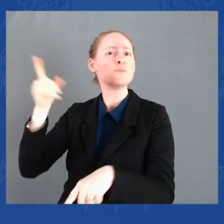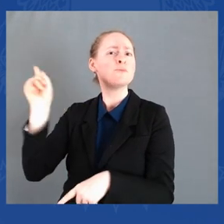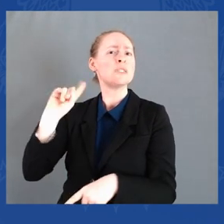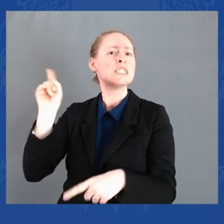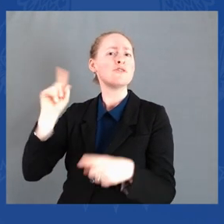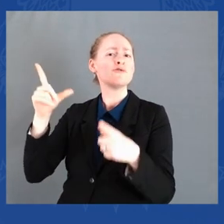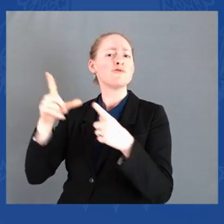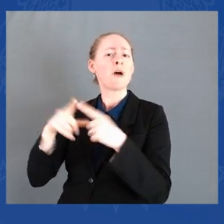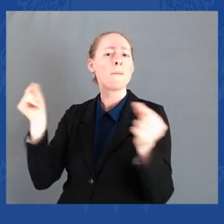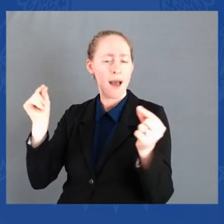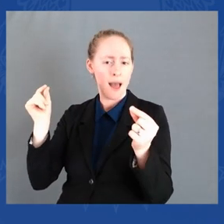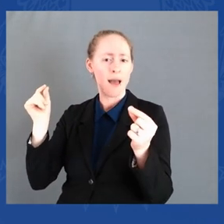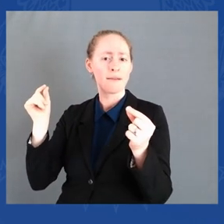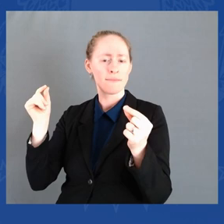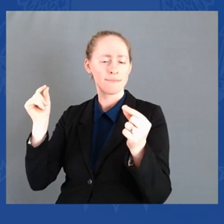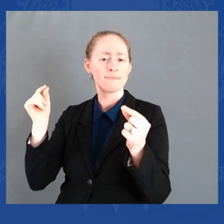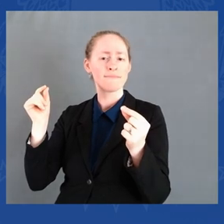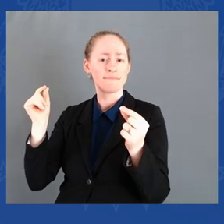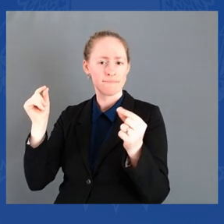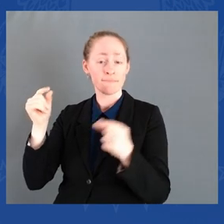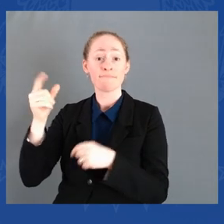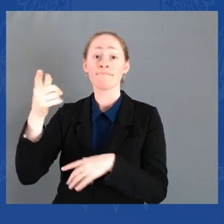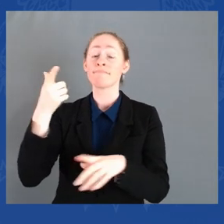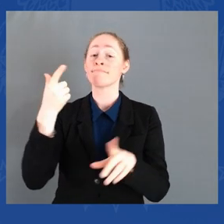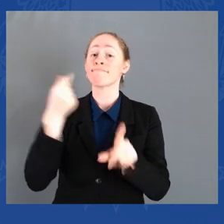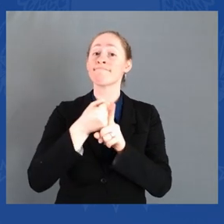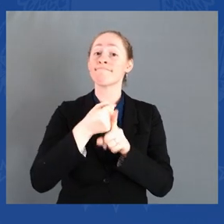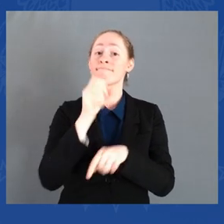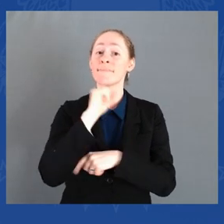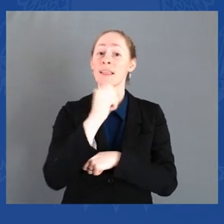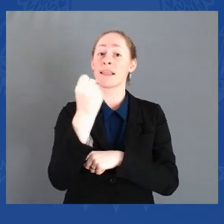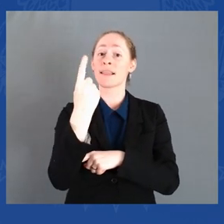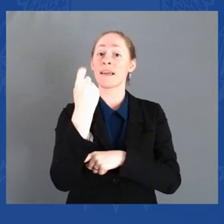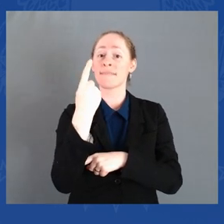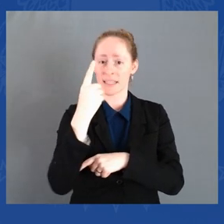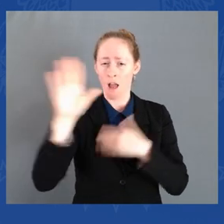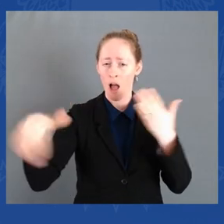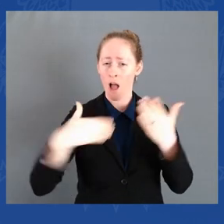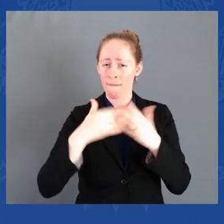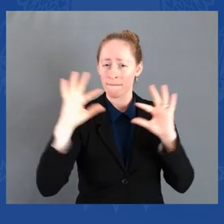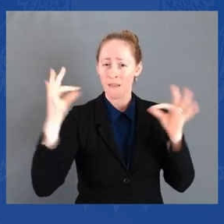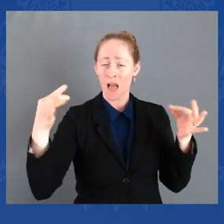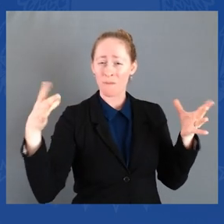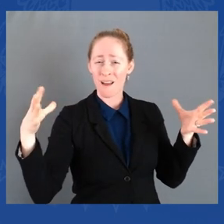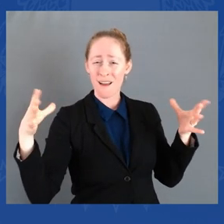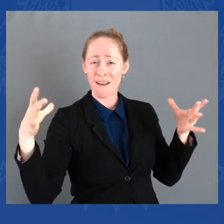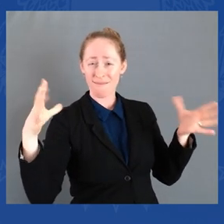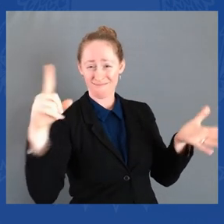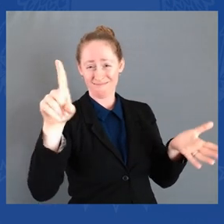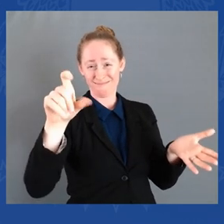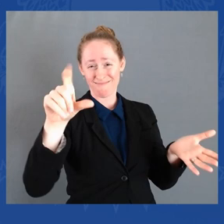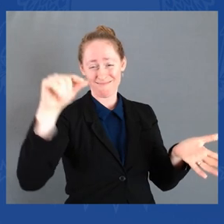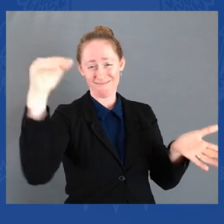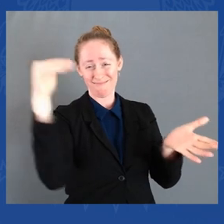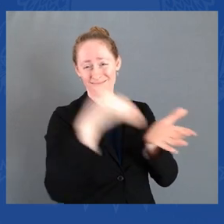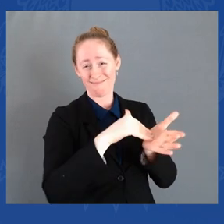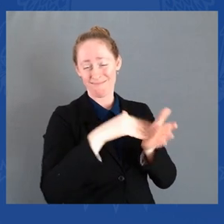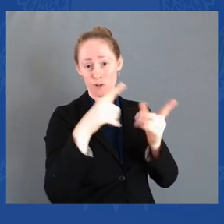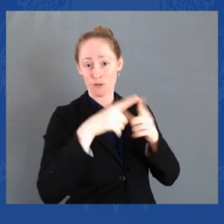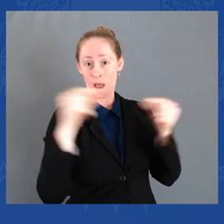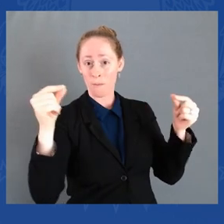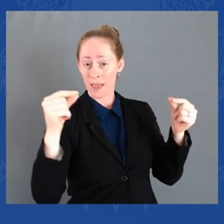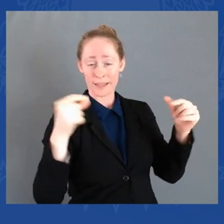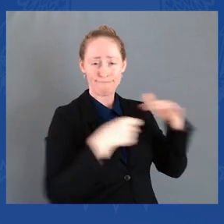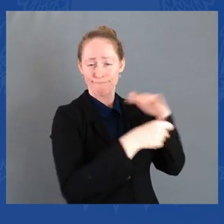an incarceration camp among 120,000 Japanese Americans across the country. But with every reason to be